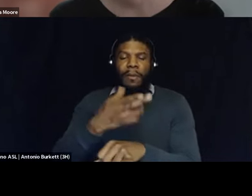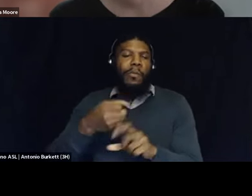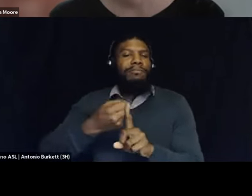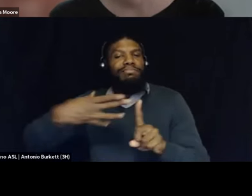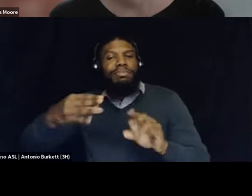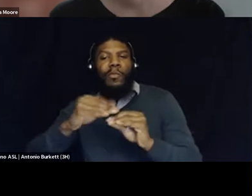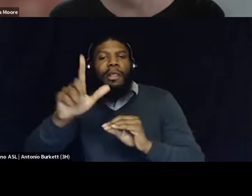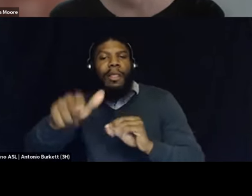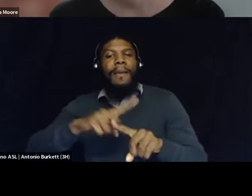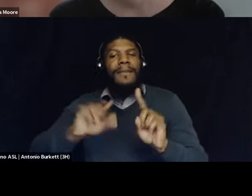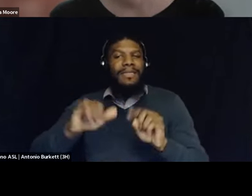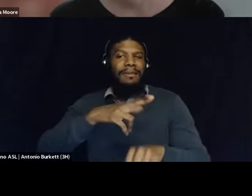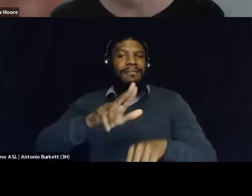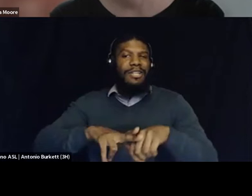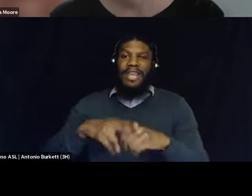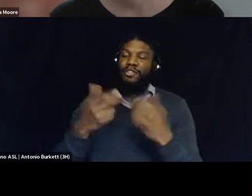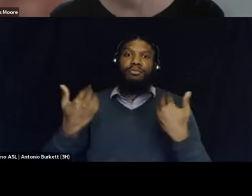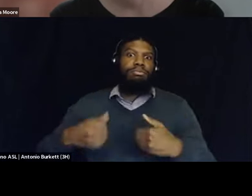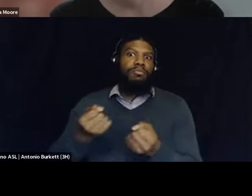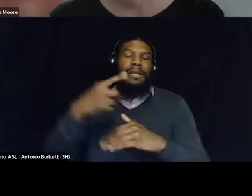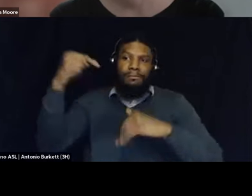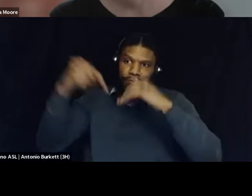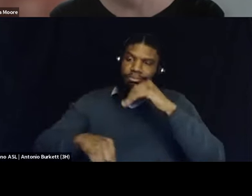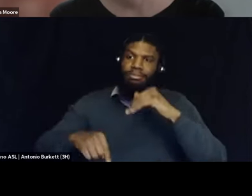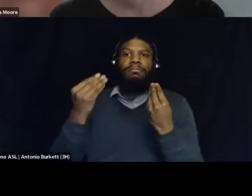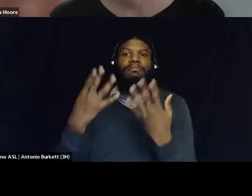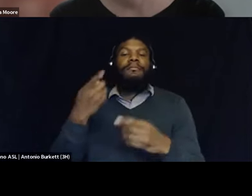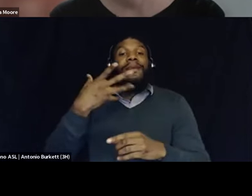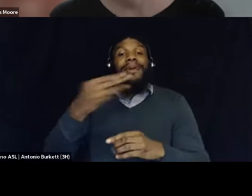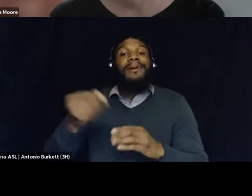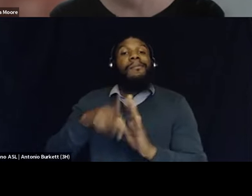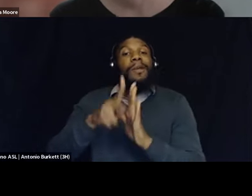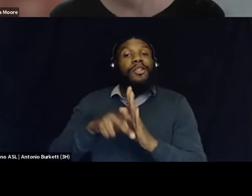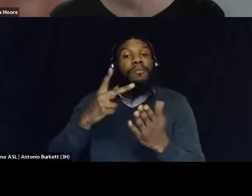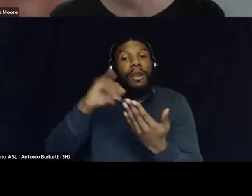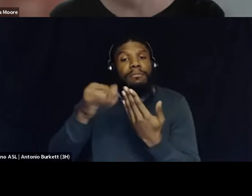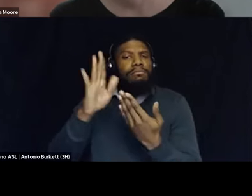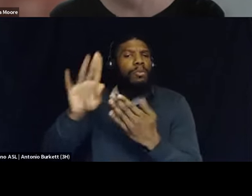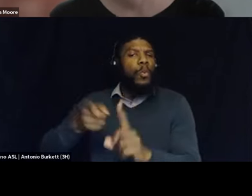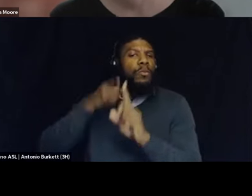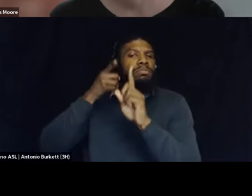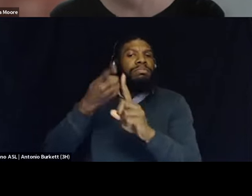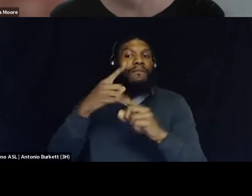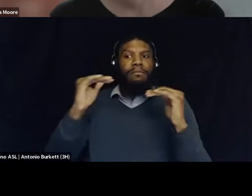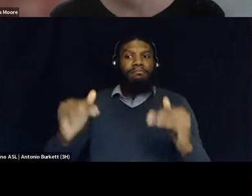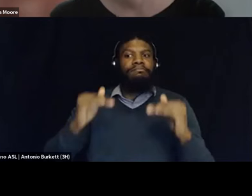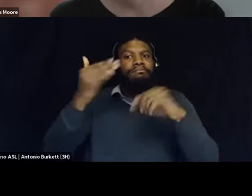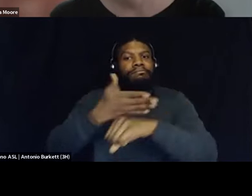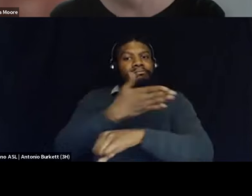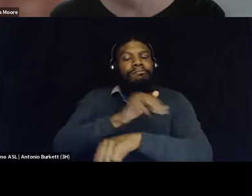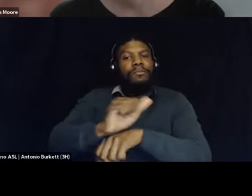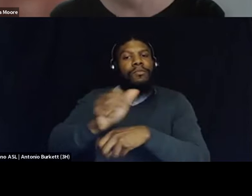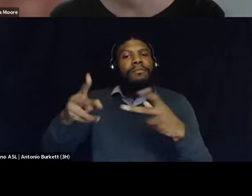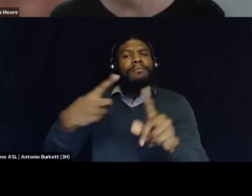but that's a national clearinghouse of information and policy advocacy project that aims to improve employment opportunities and